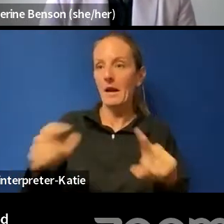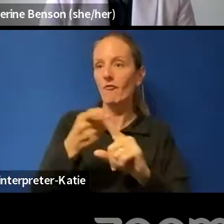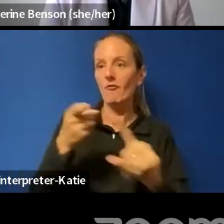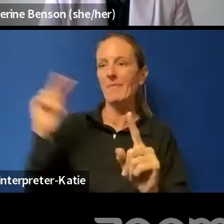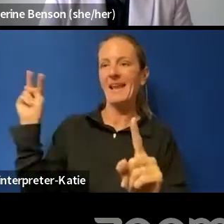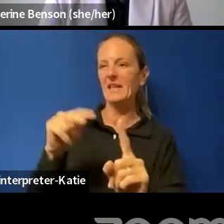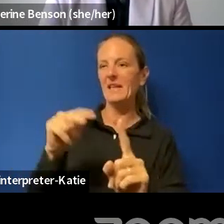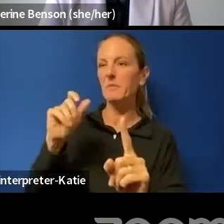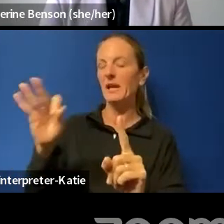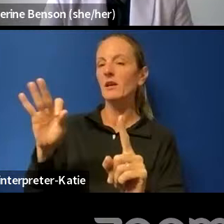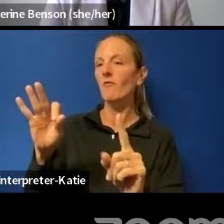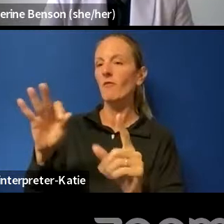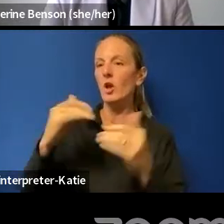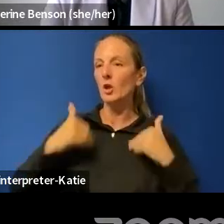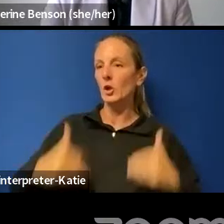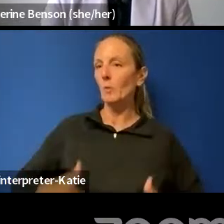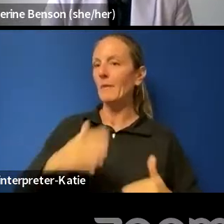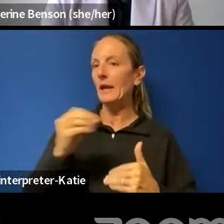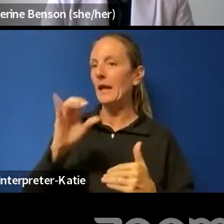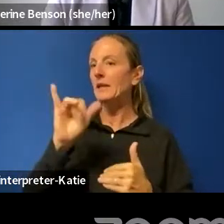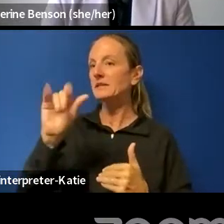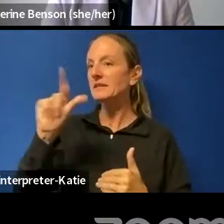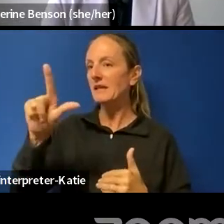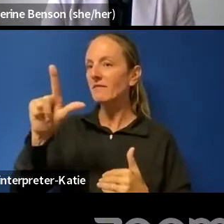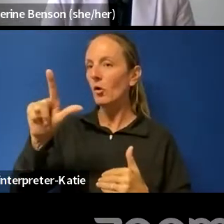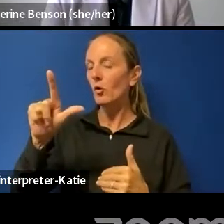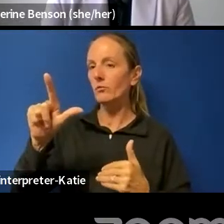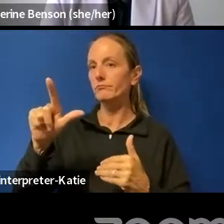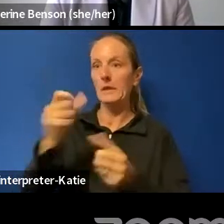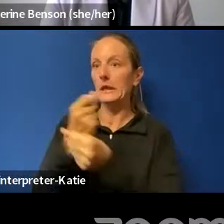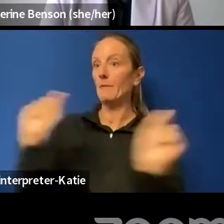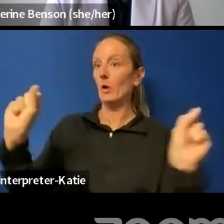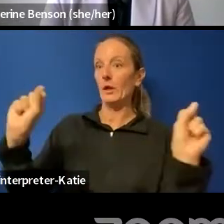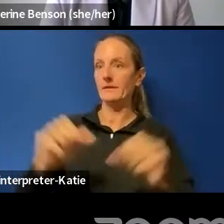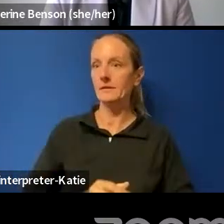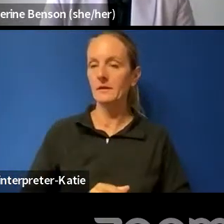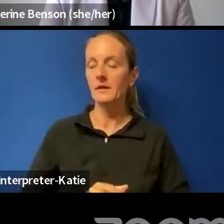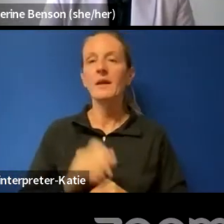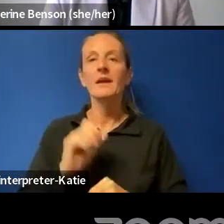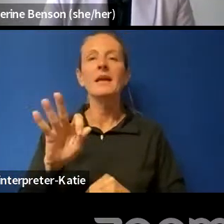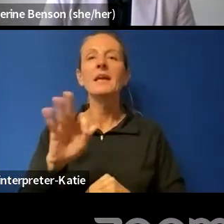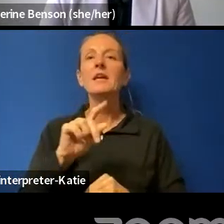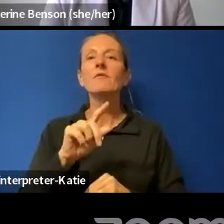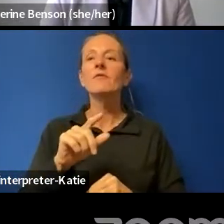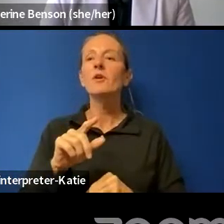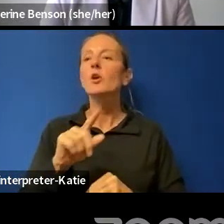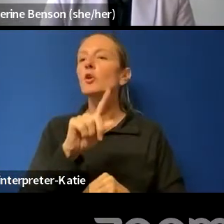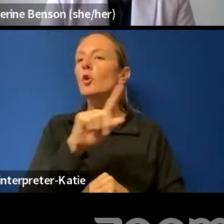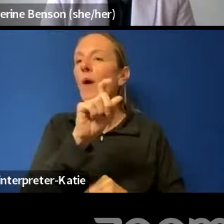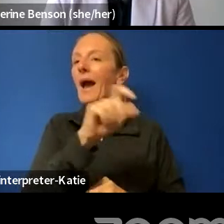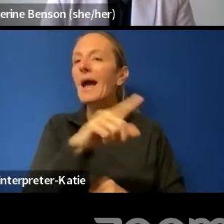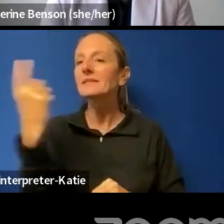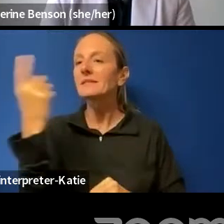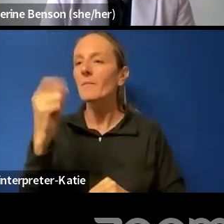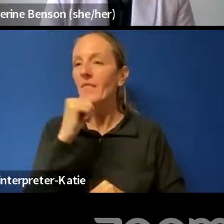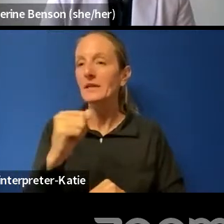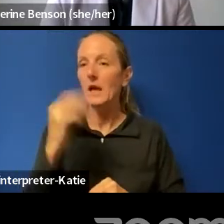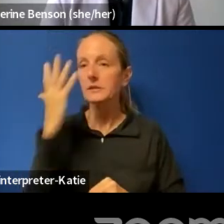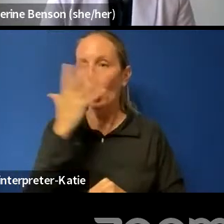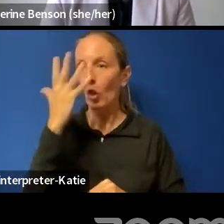We know, ask, you know, anybody who doesn't look like me, particularly